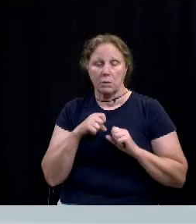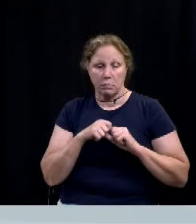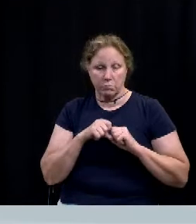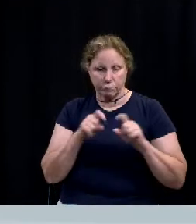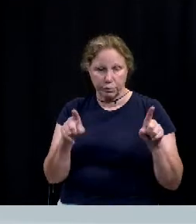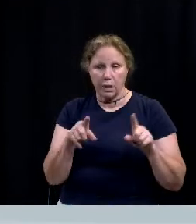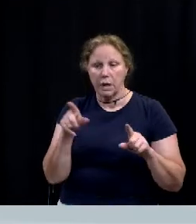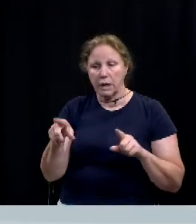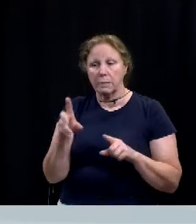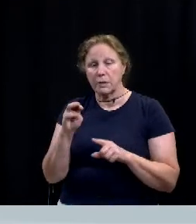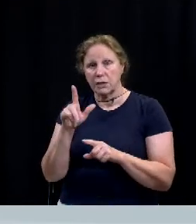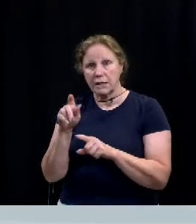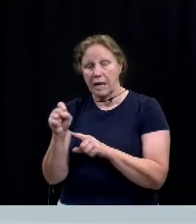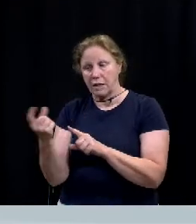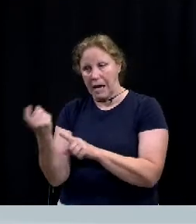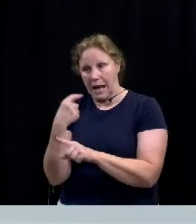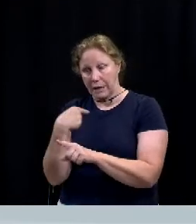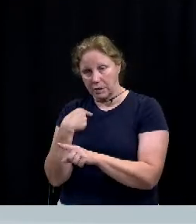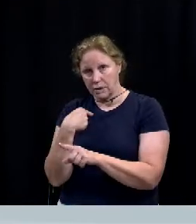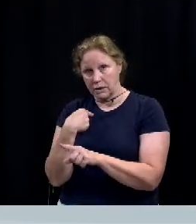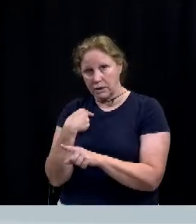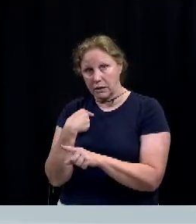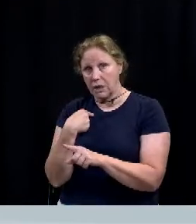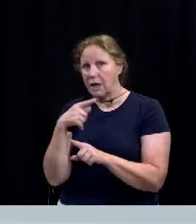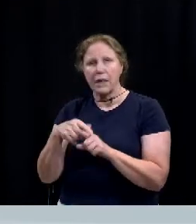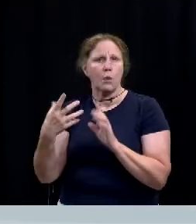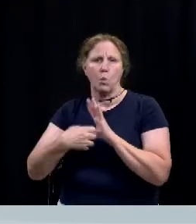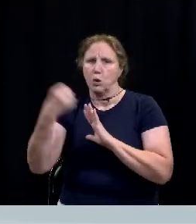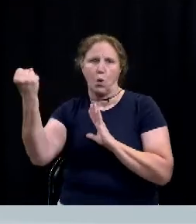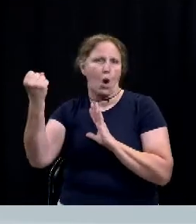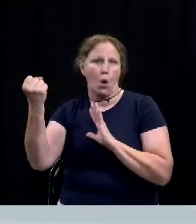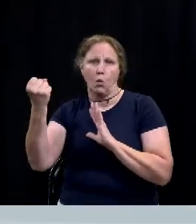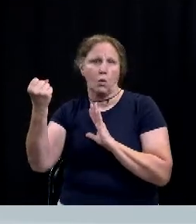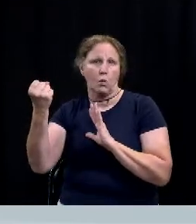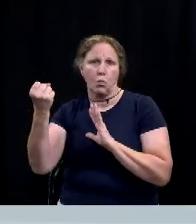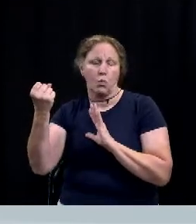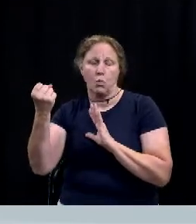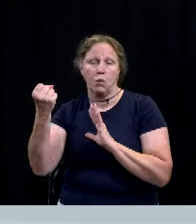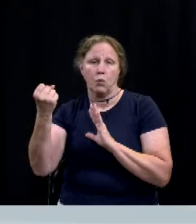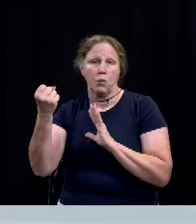Mr. Salazar to withdraw this case after the plan commission hearing.